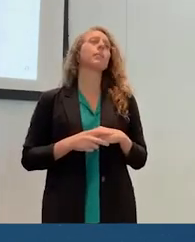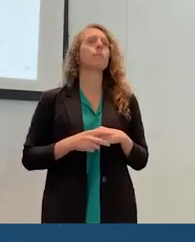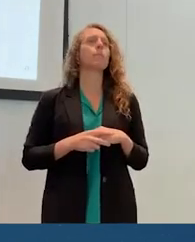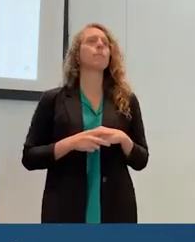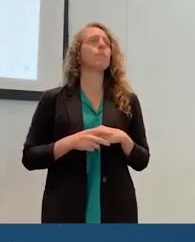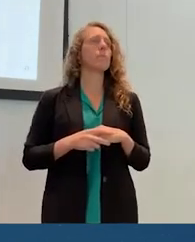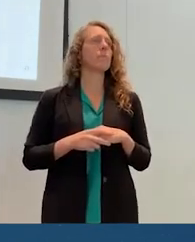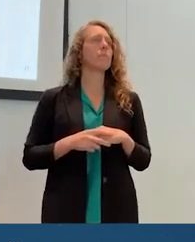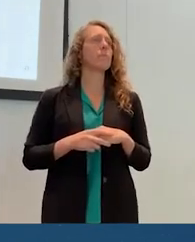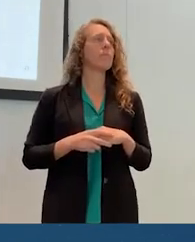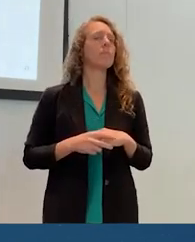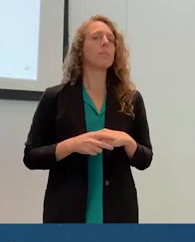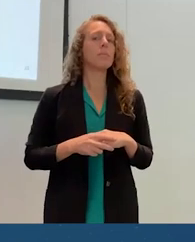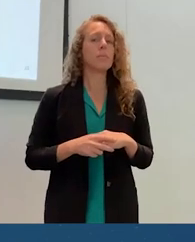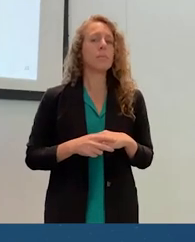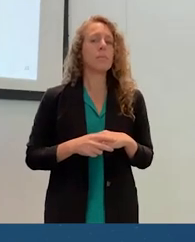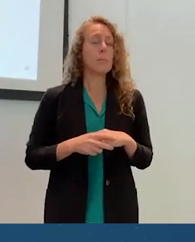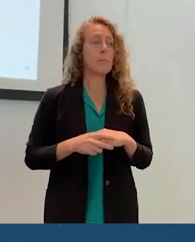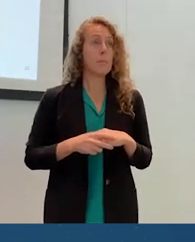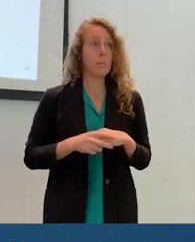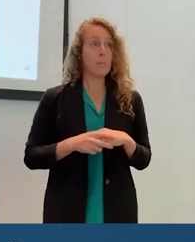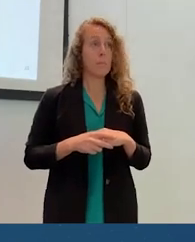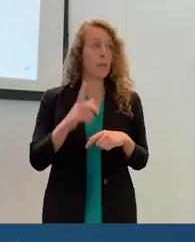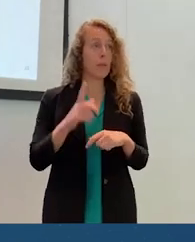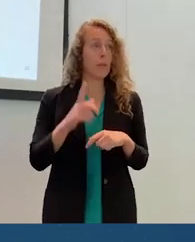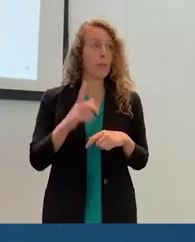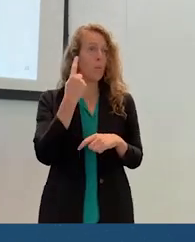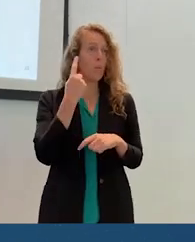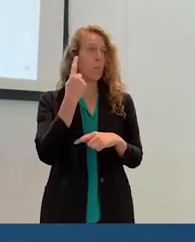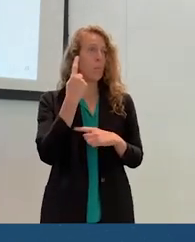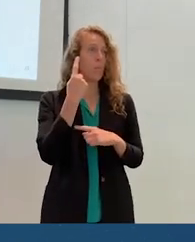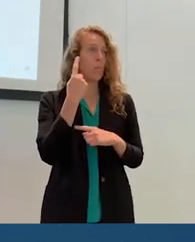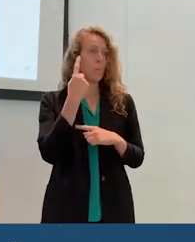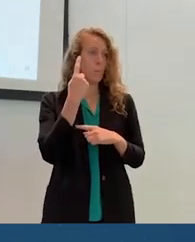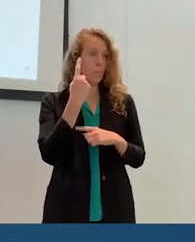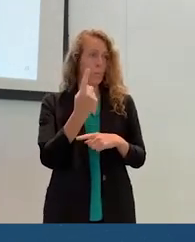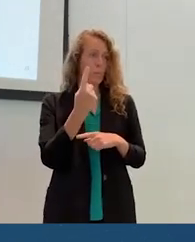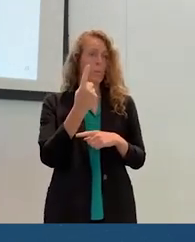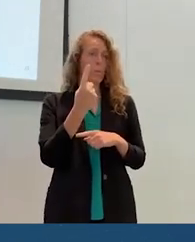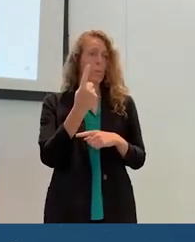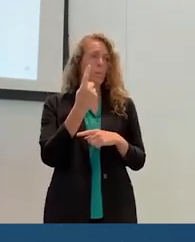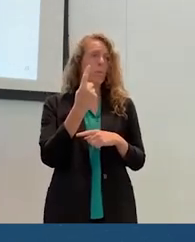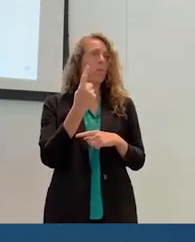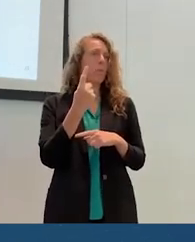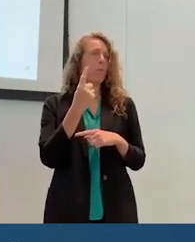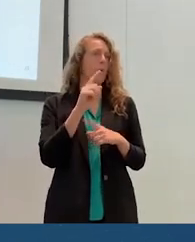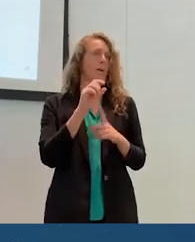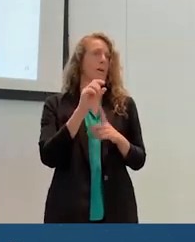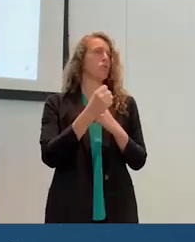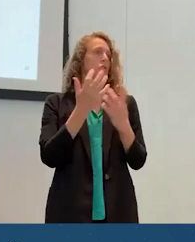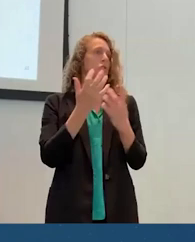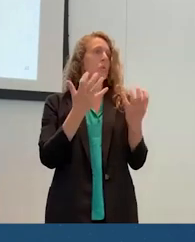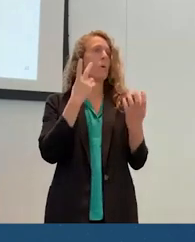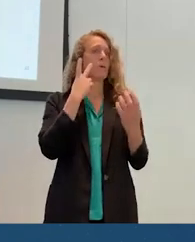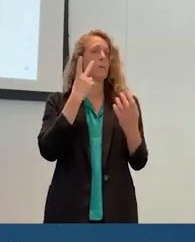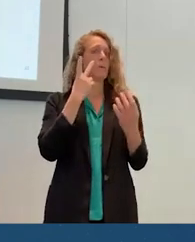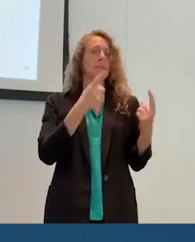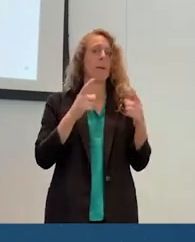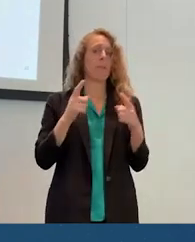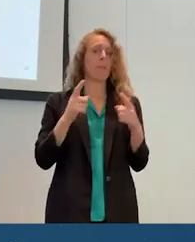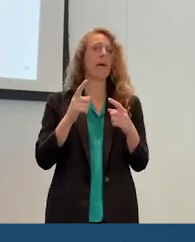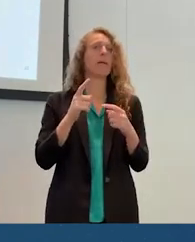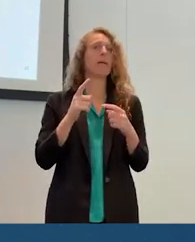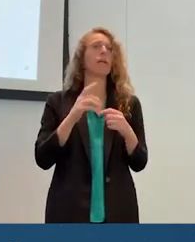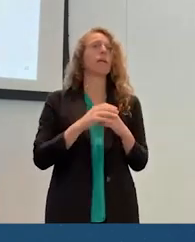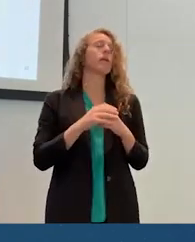Yeah, I think one of the use cases that I'm really interested to see evolve is, again, the, the confluence of, of